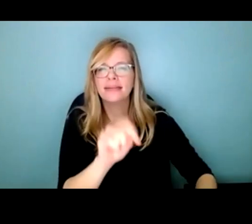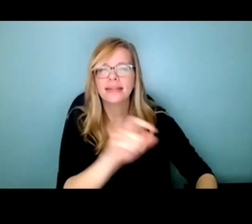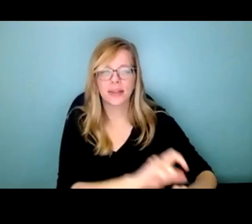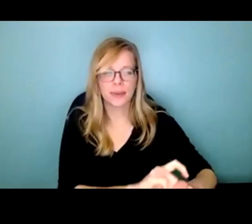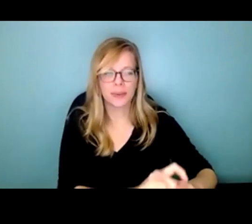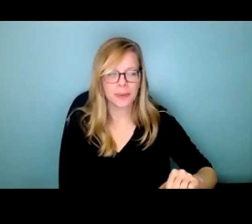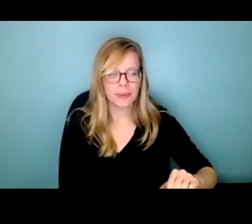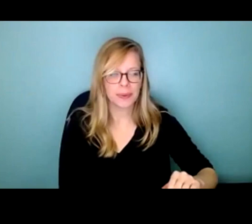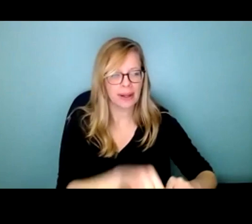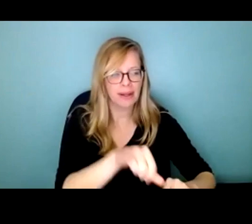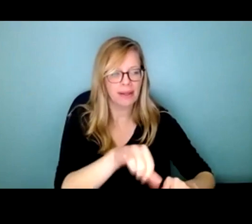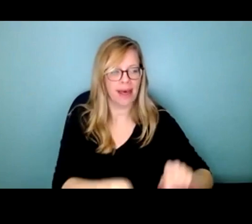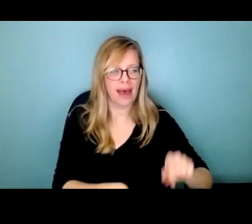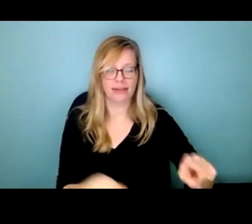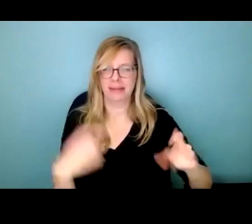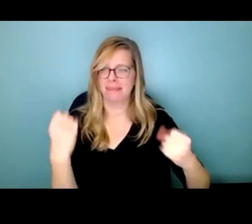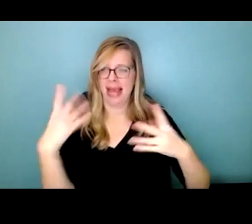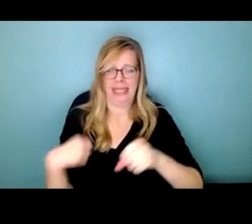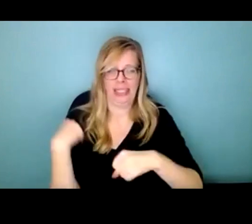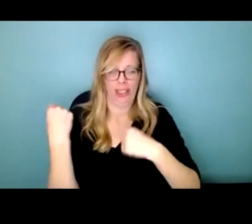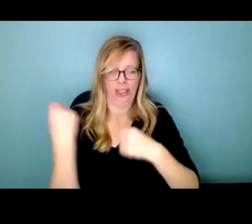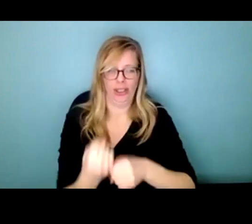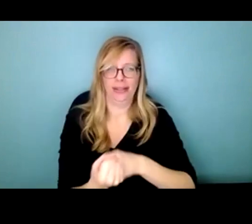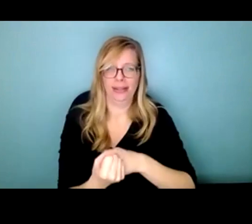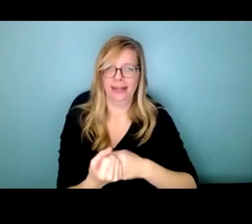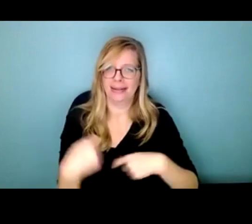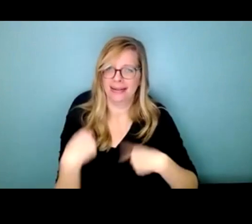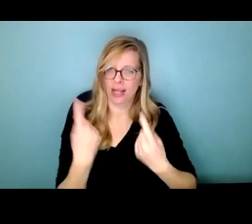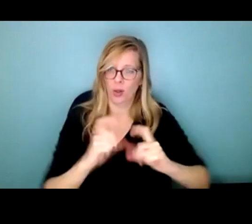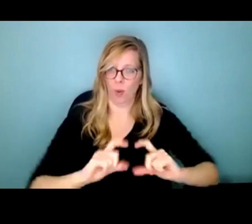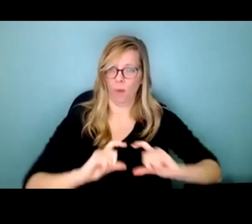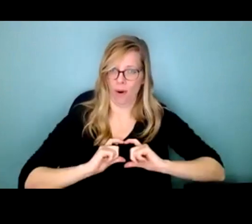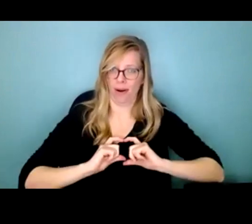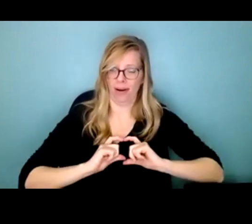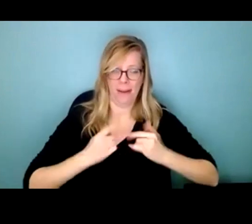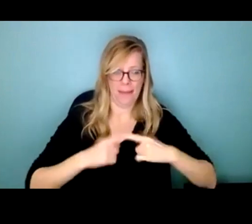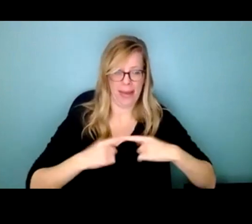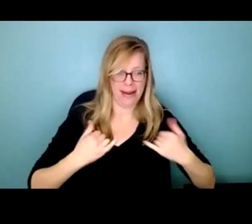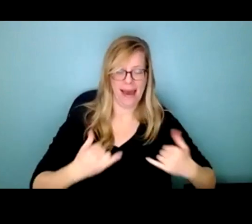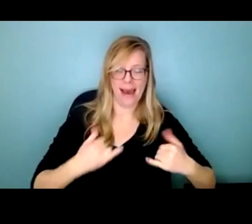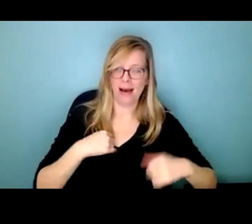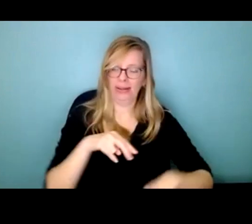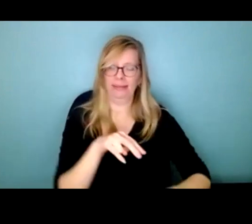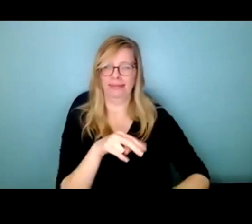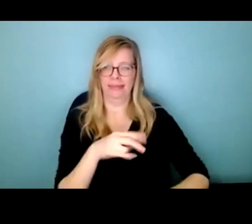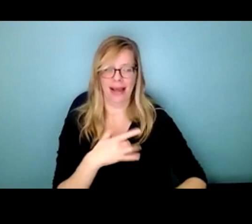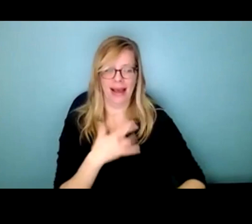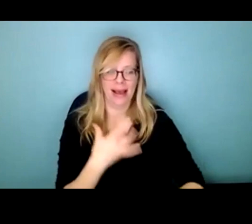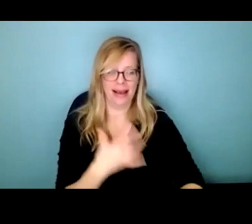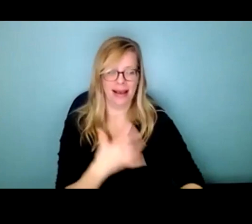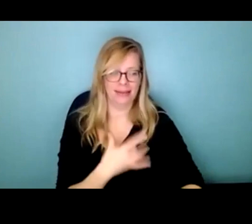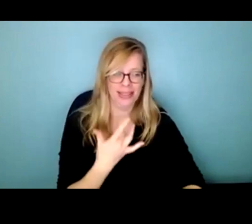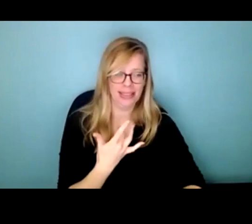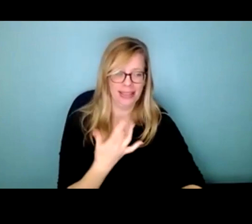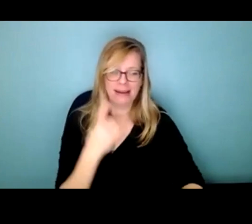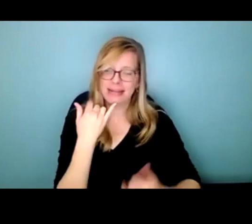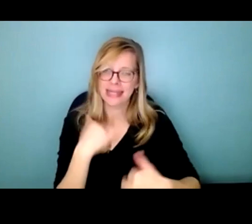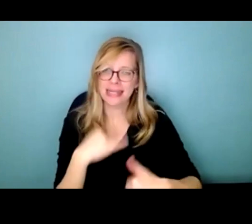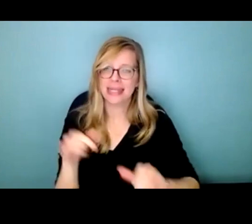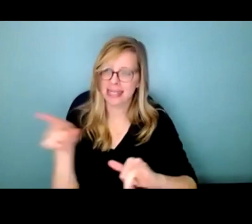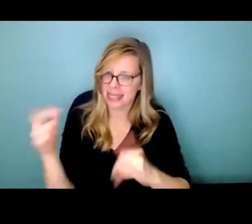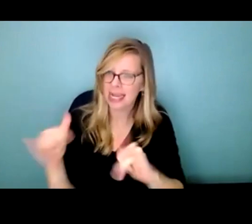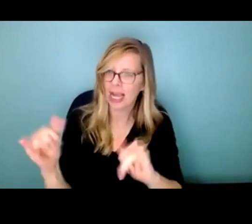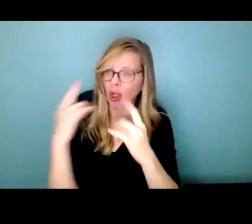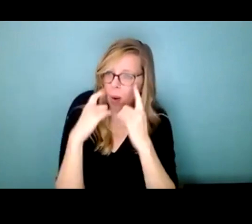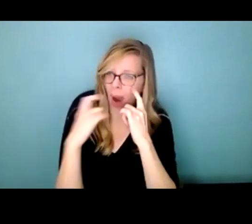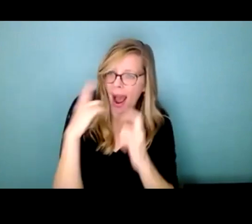it's been years since you wore it much to my dismay you still cry at